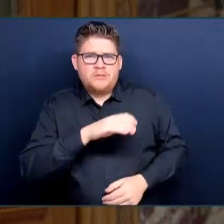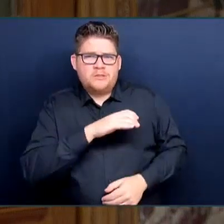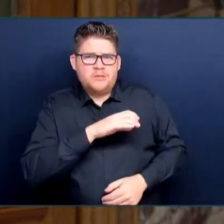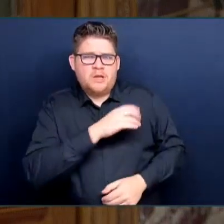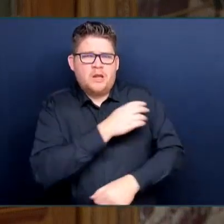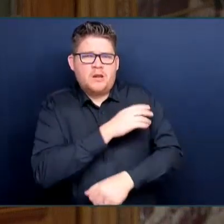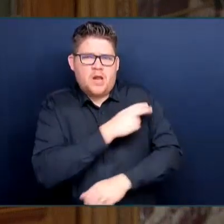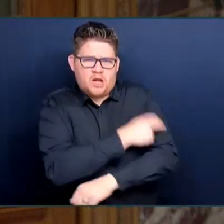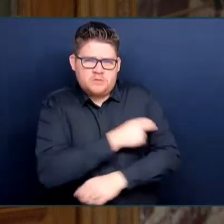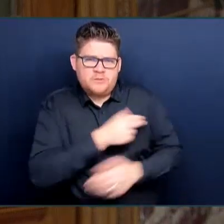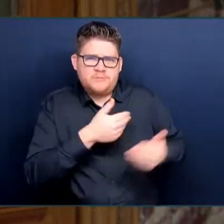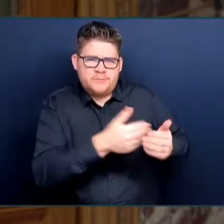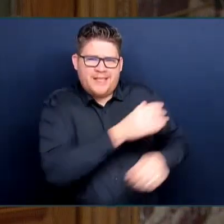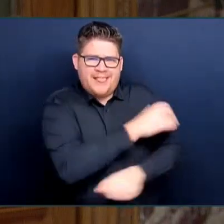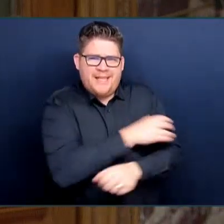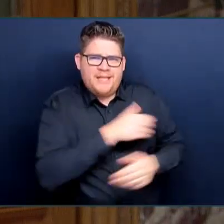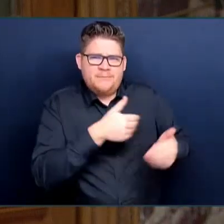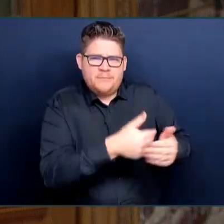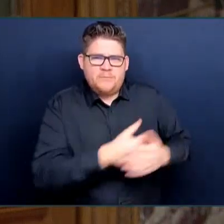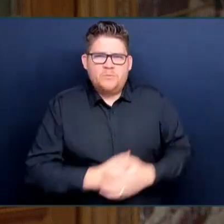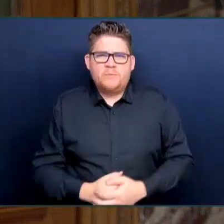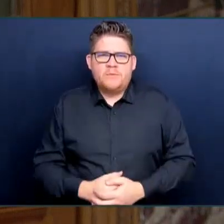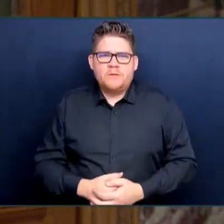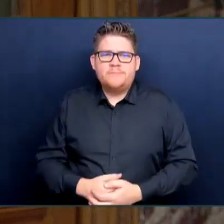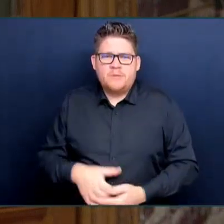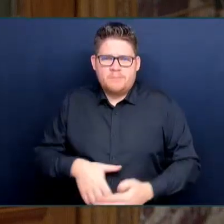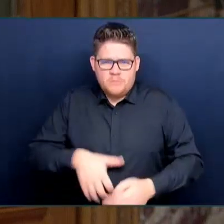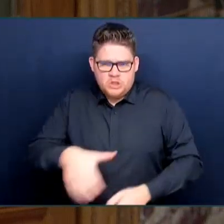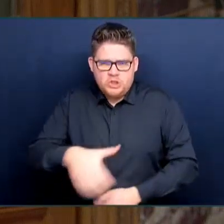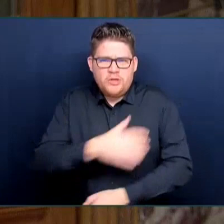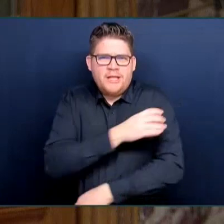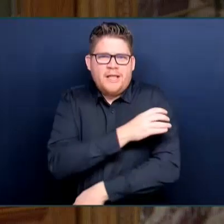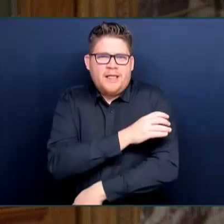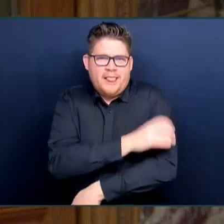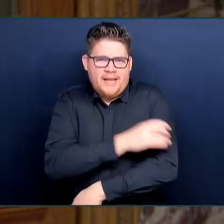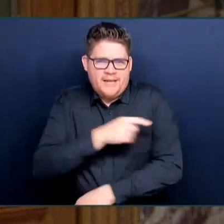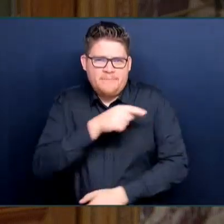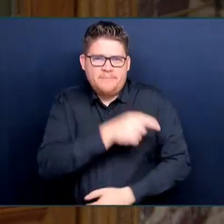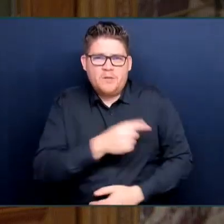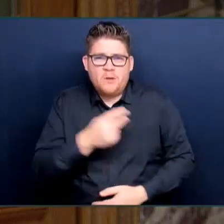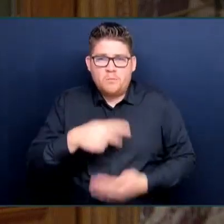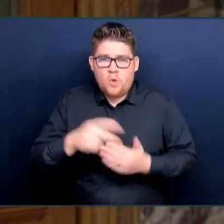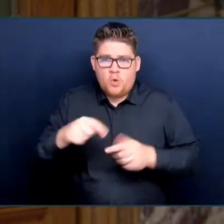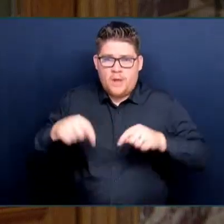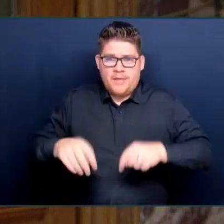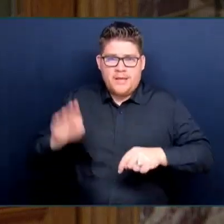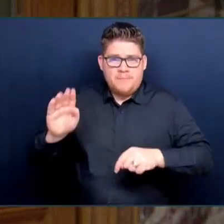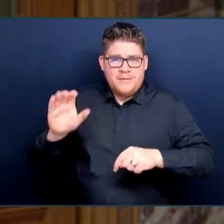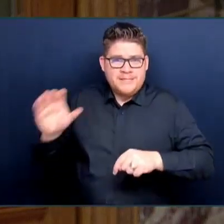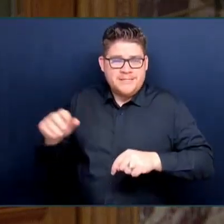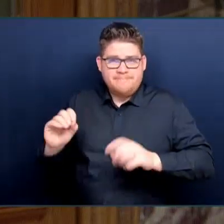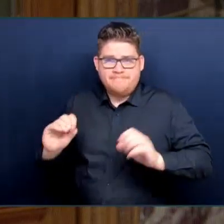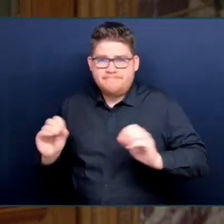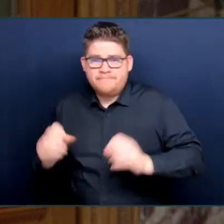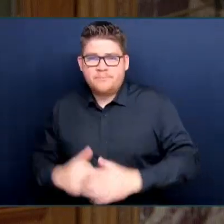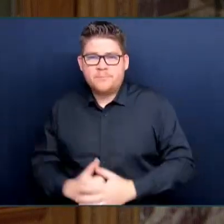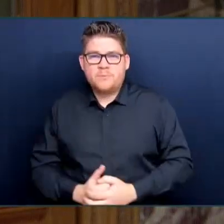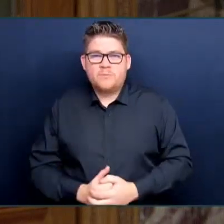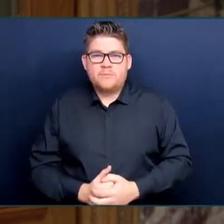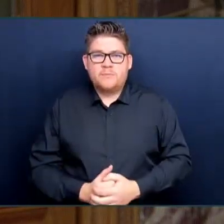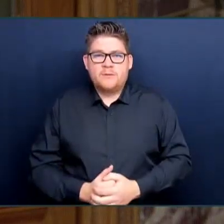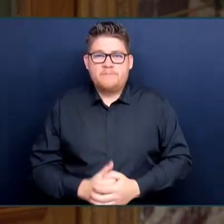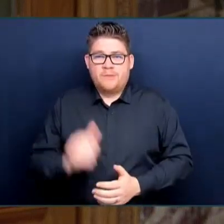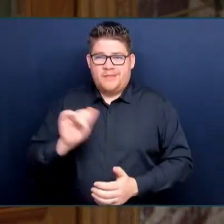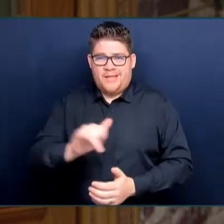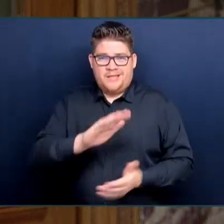Without a universal school food program in BC, Nourish Cowichan and organizations like it across the province are filling a